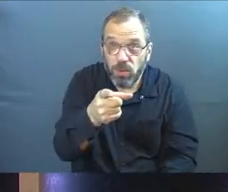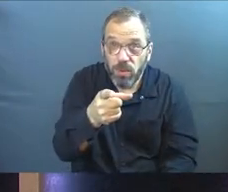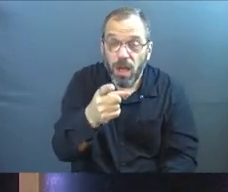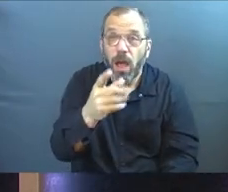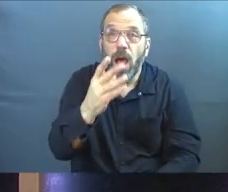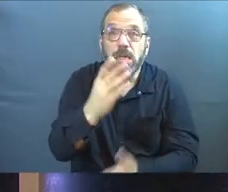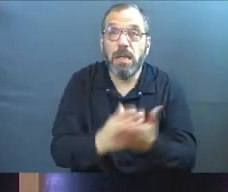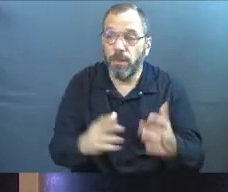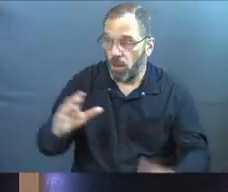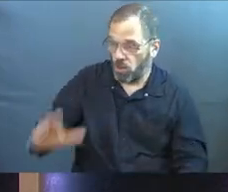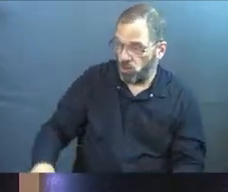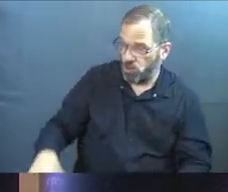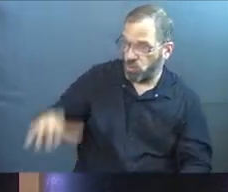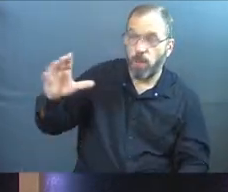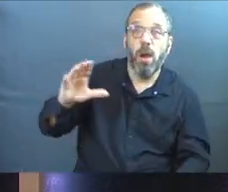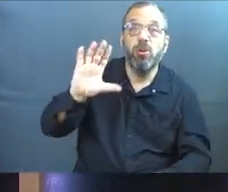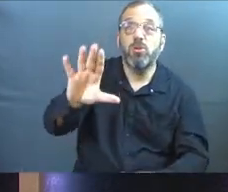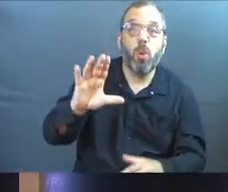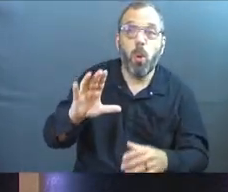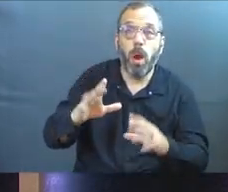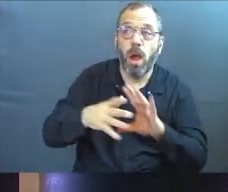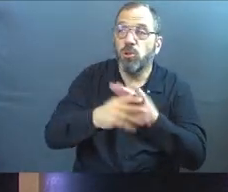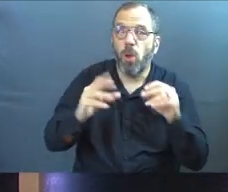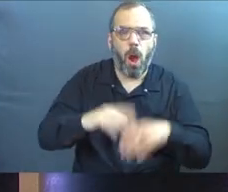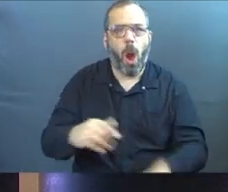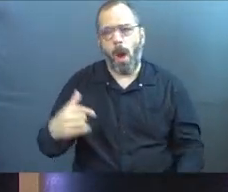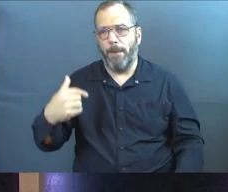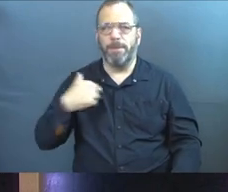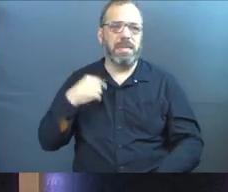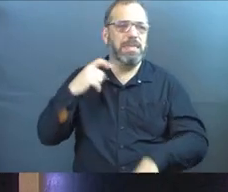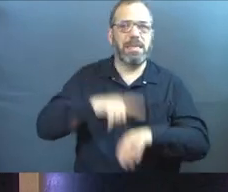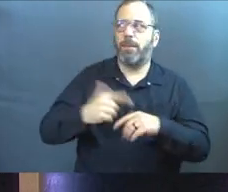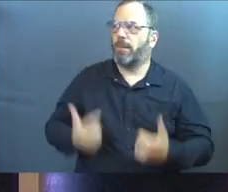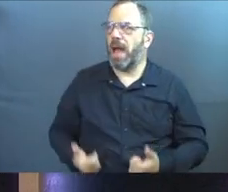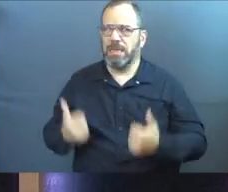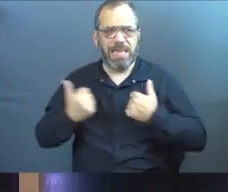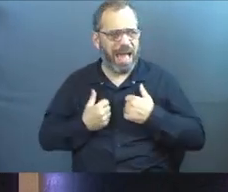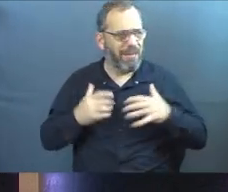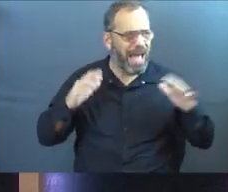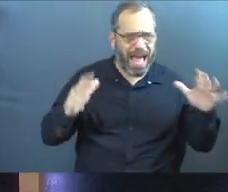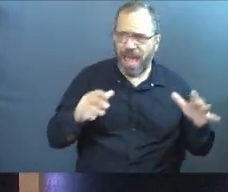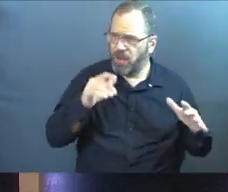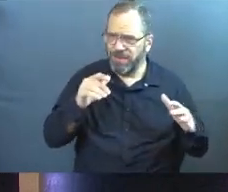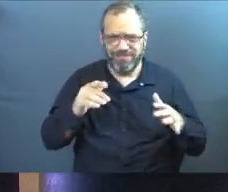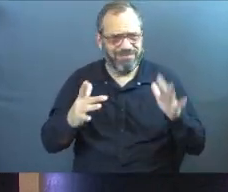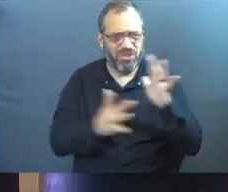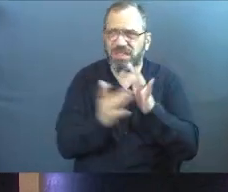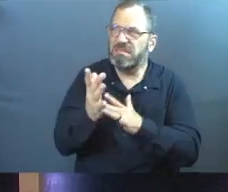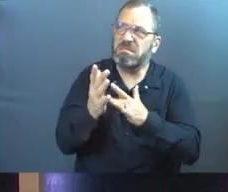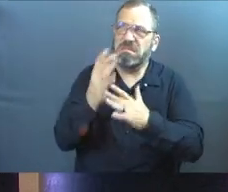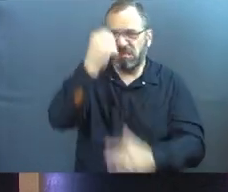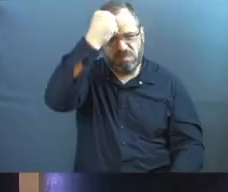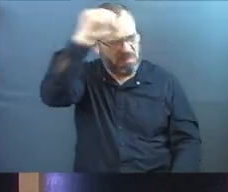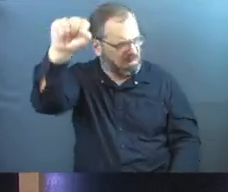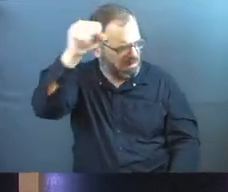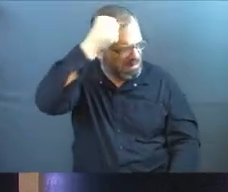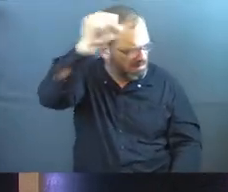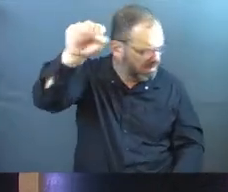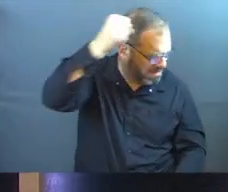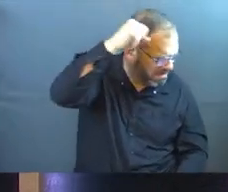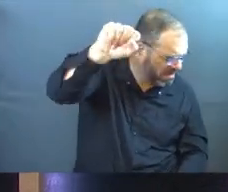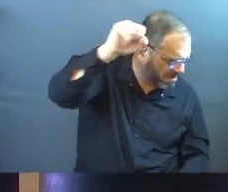Some of you here, you've got a story and you can say, this is the time in my life when I was not for Jesus. And then I found